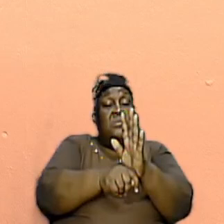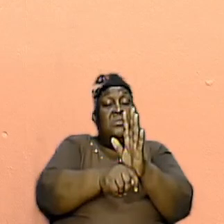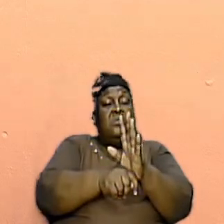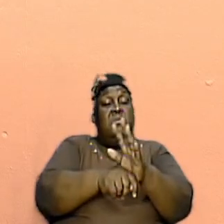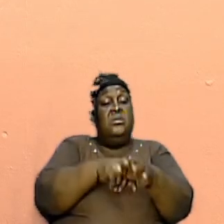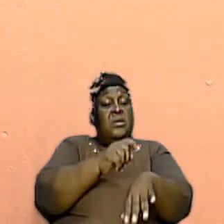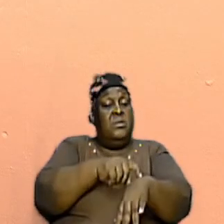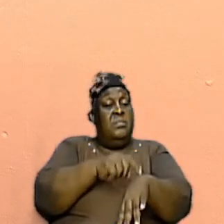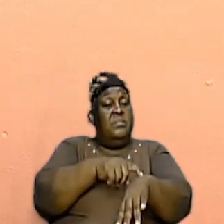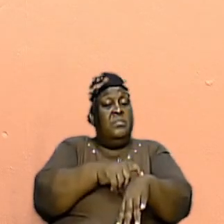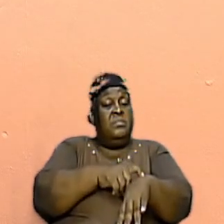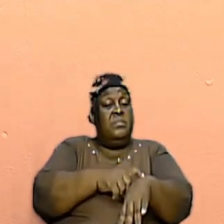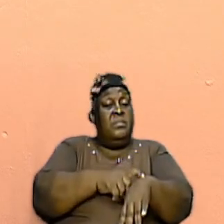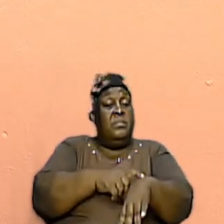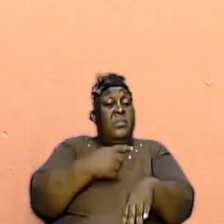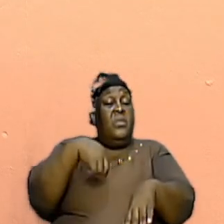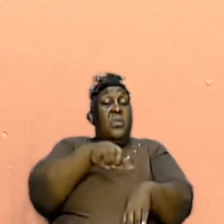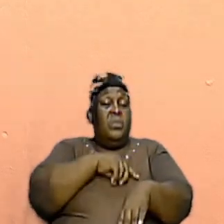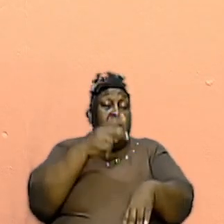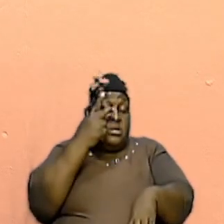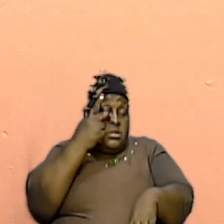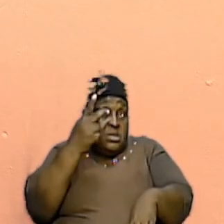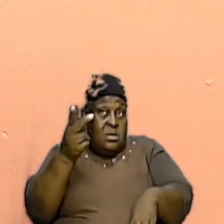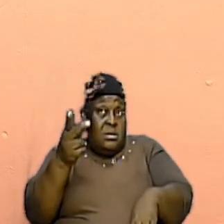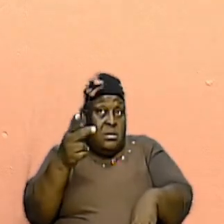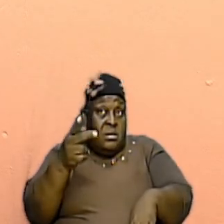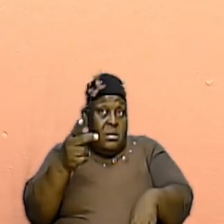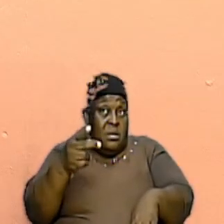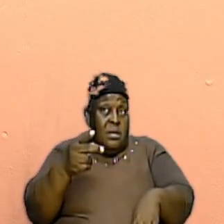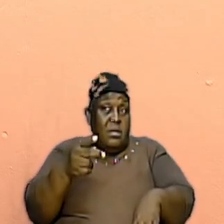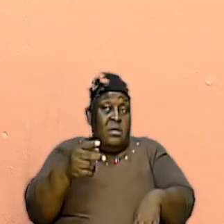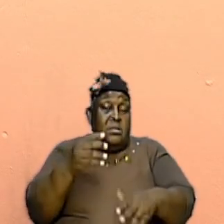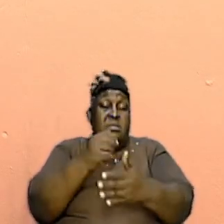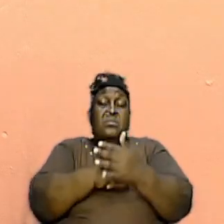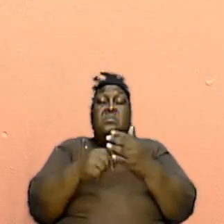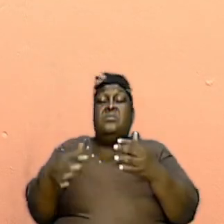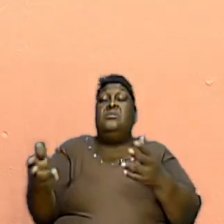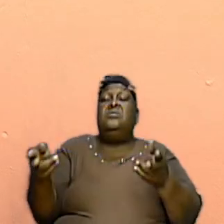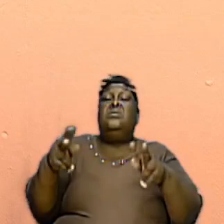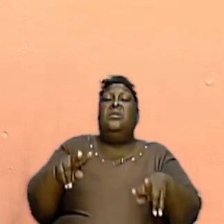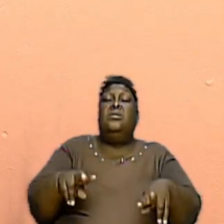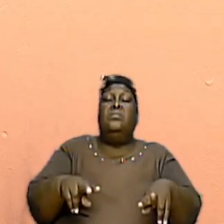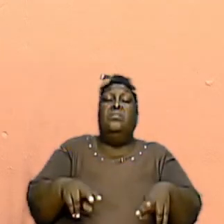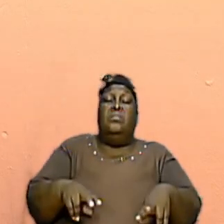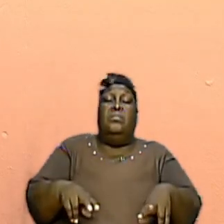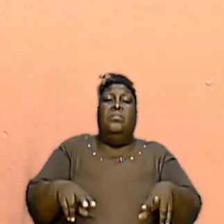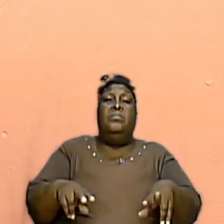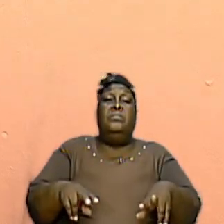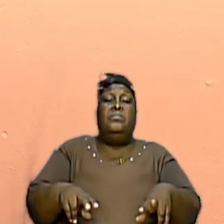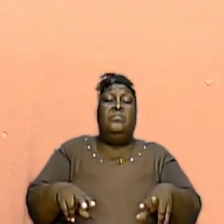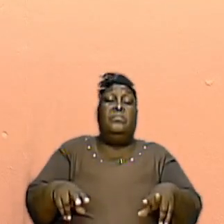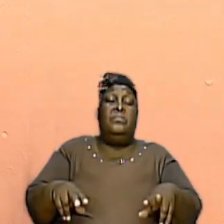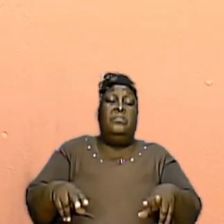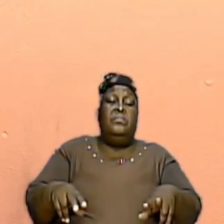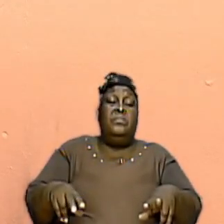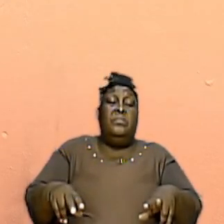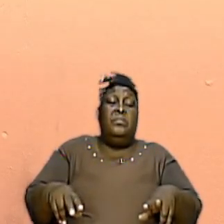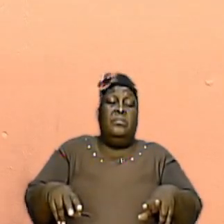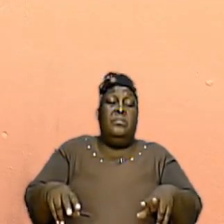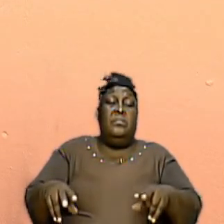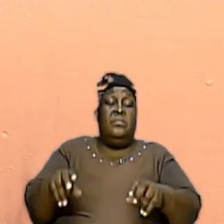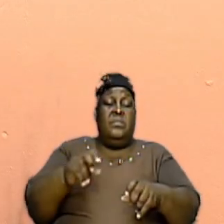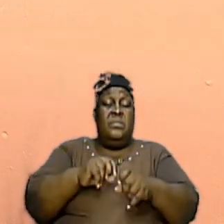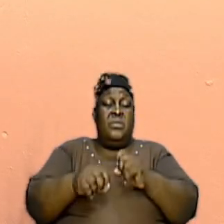see, or we saw, where some things were happening, that as you look at it, and because of the vantage